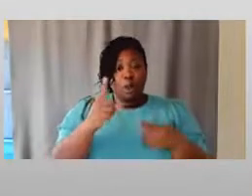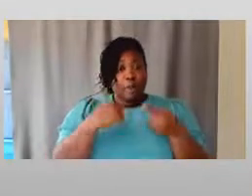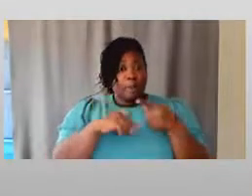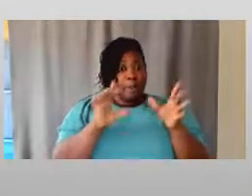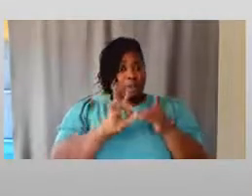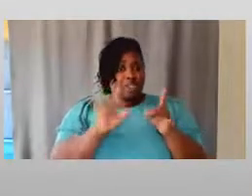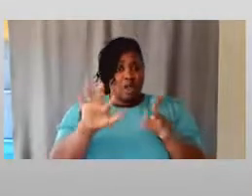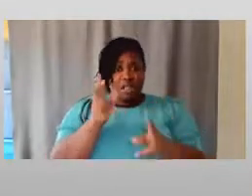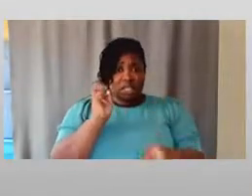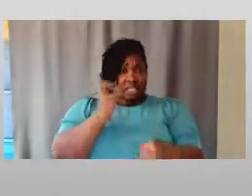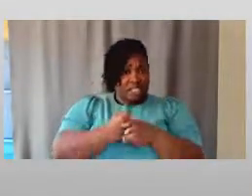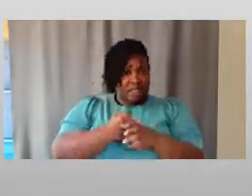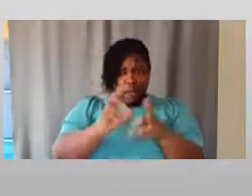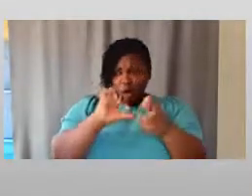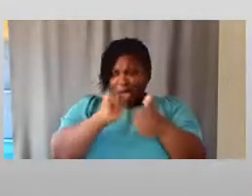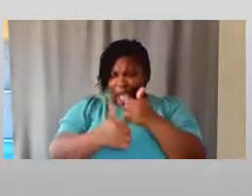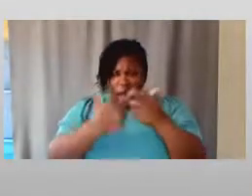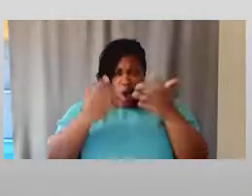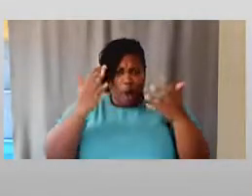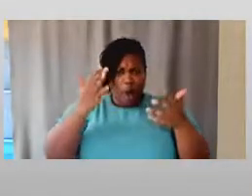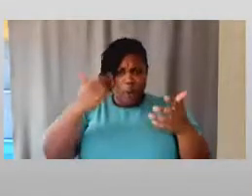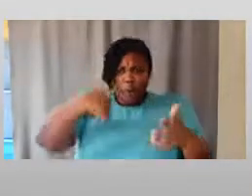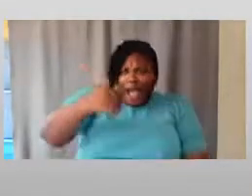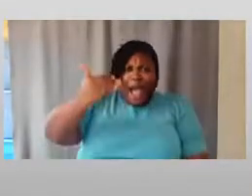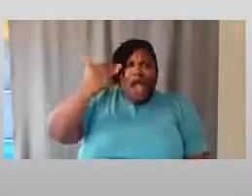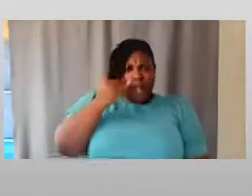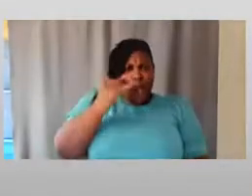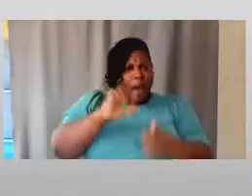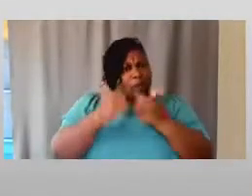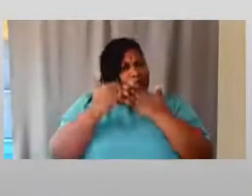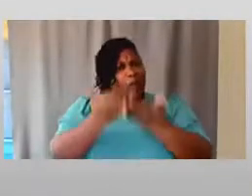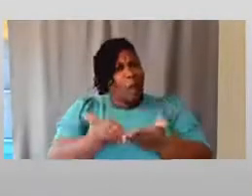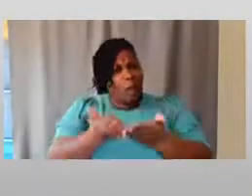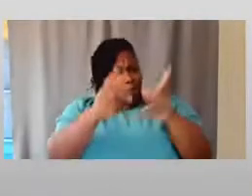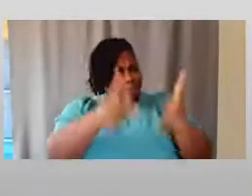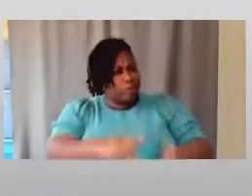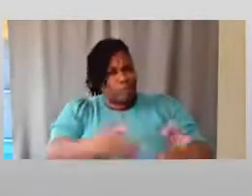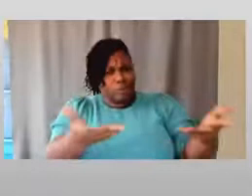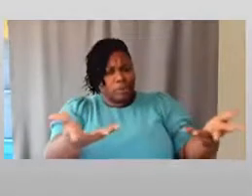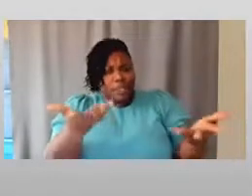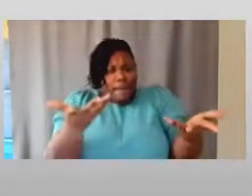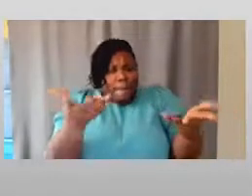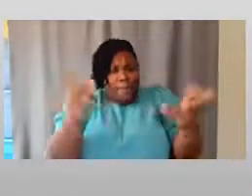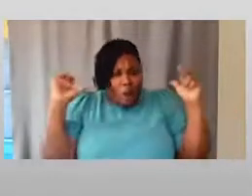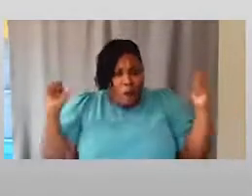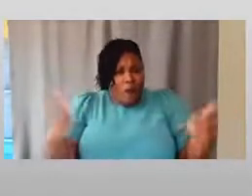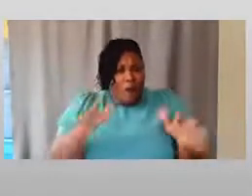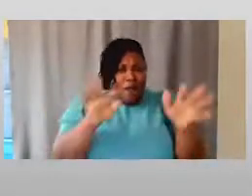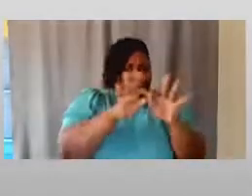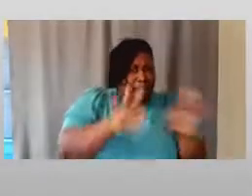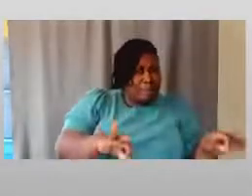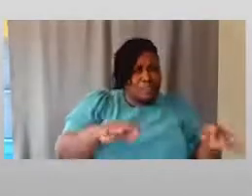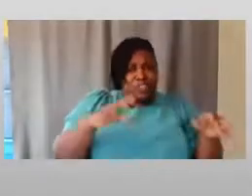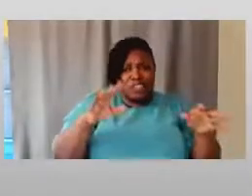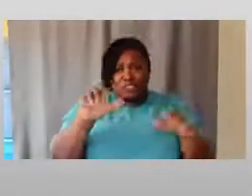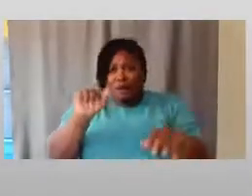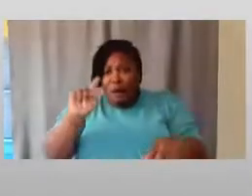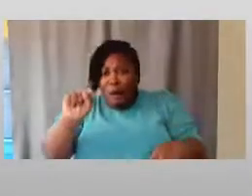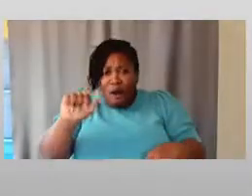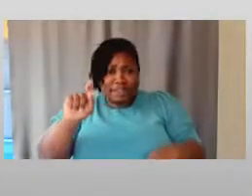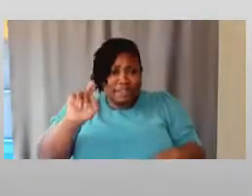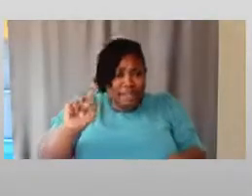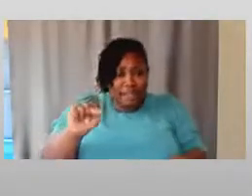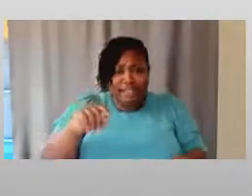this is difficult, doctor. Or like, how am I ever going to know how to help someone? I got all these things and I got captions and alt text and